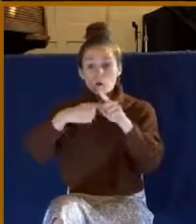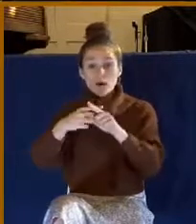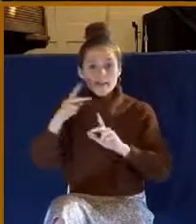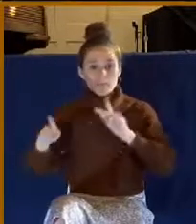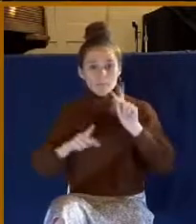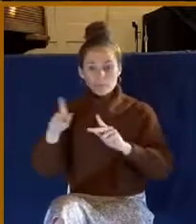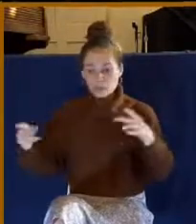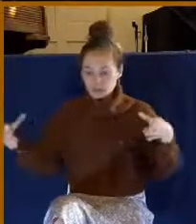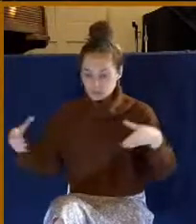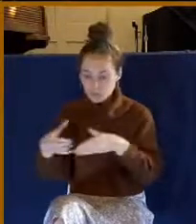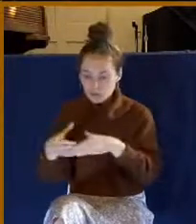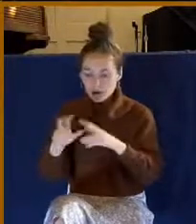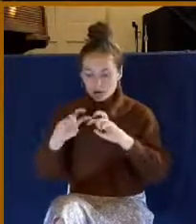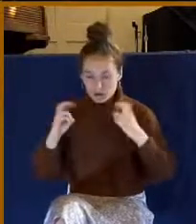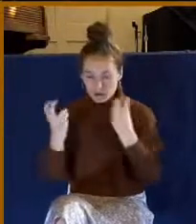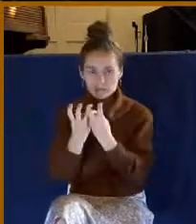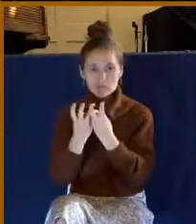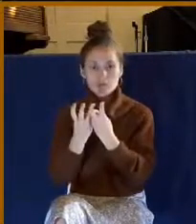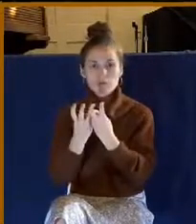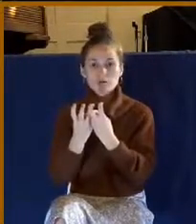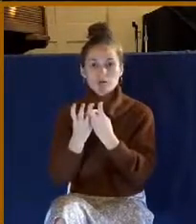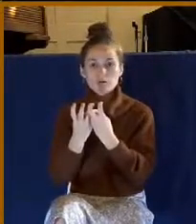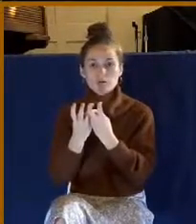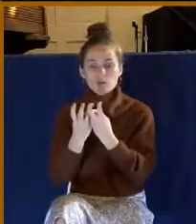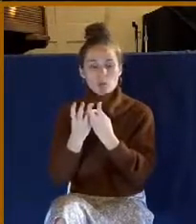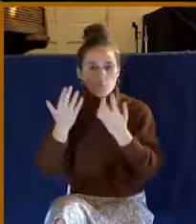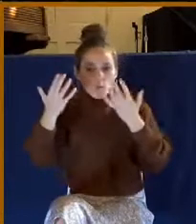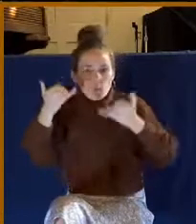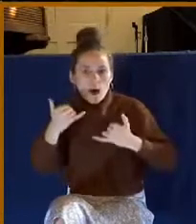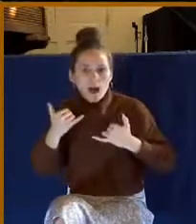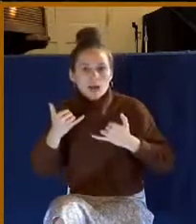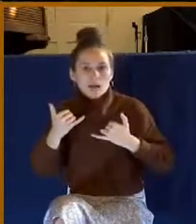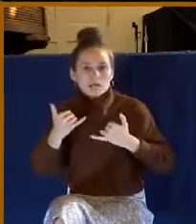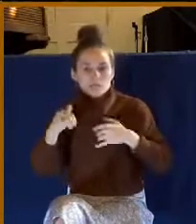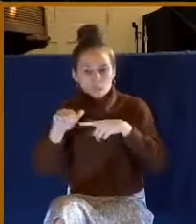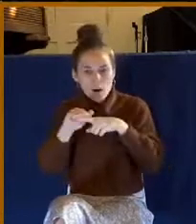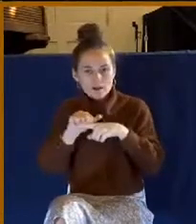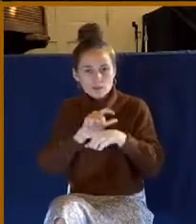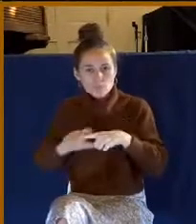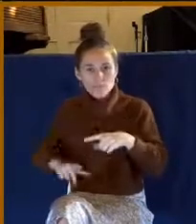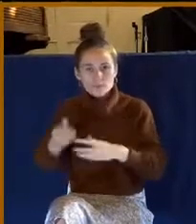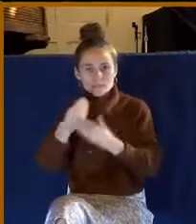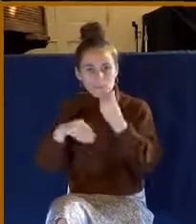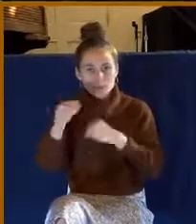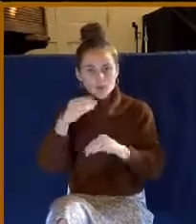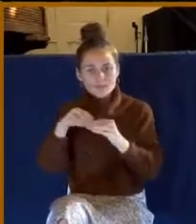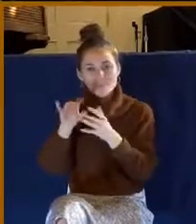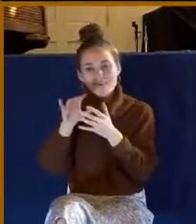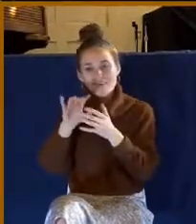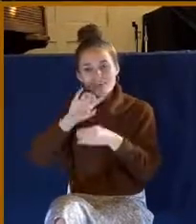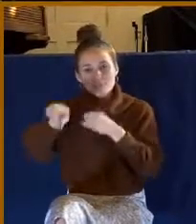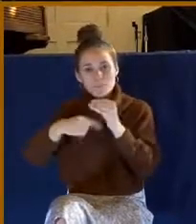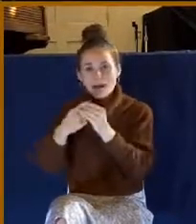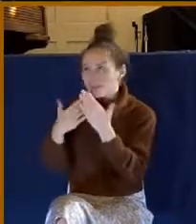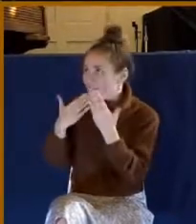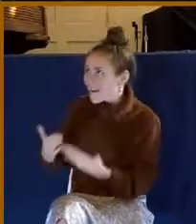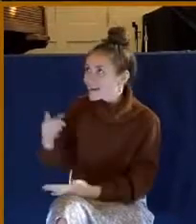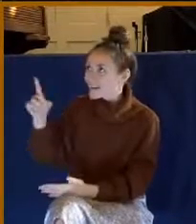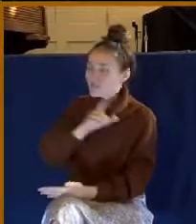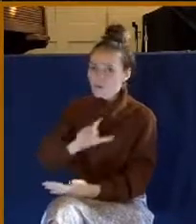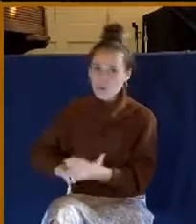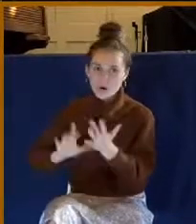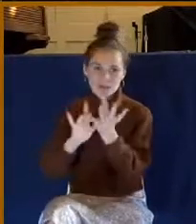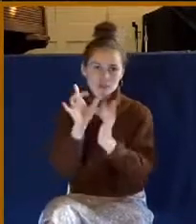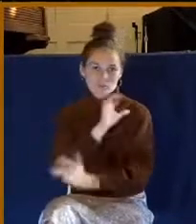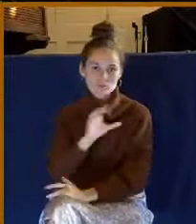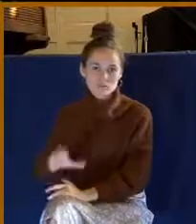they knew that what it was all about was giving thanks to the Father for Jesus Christ. That's what we just did. When we took the Lord's Supper,